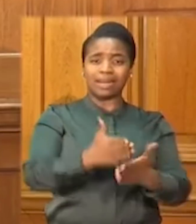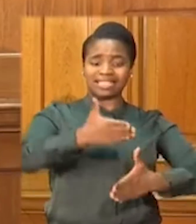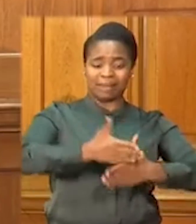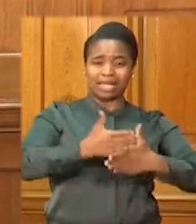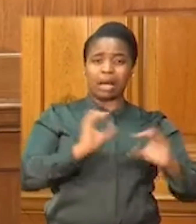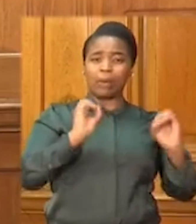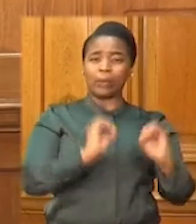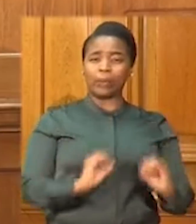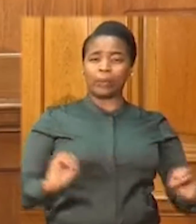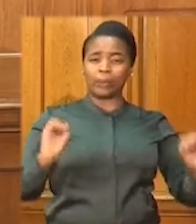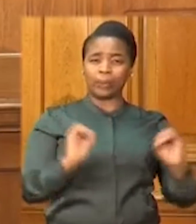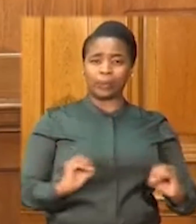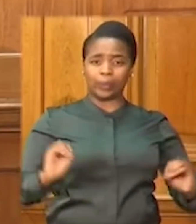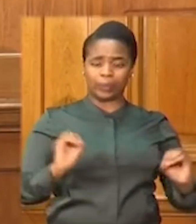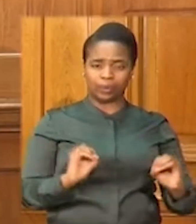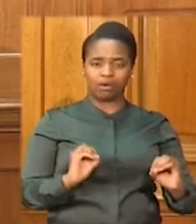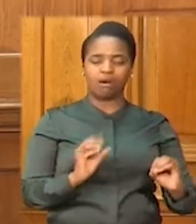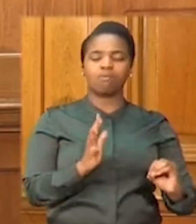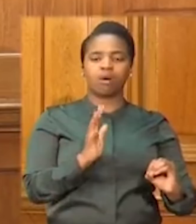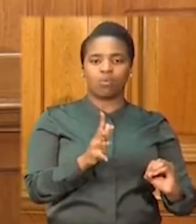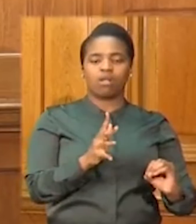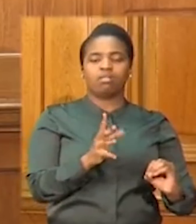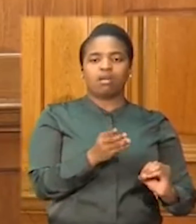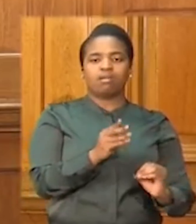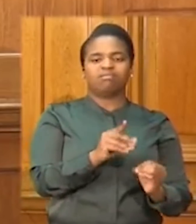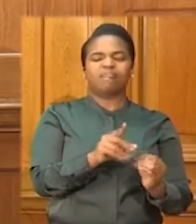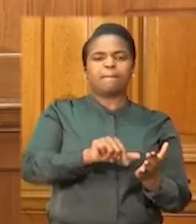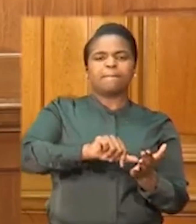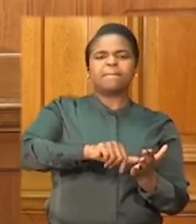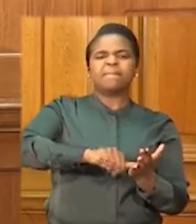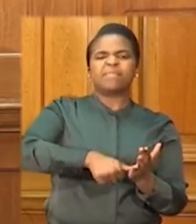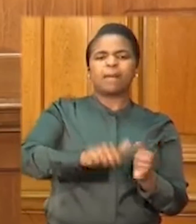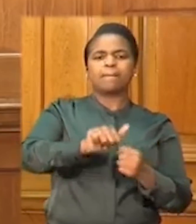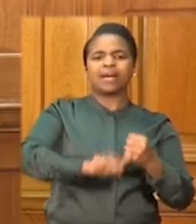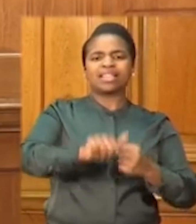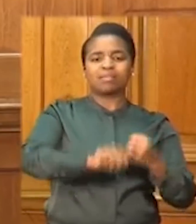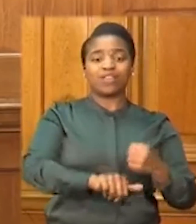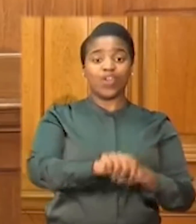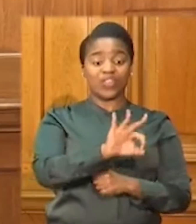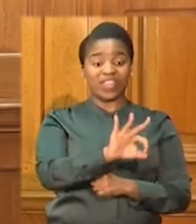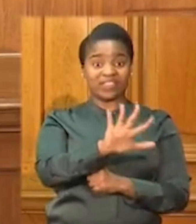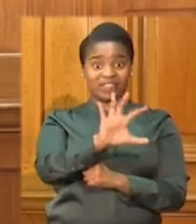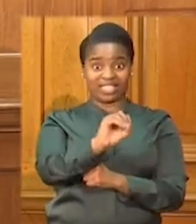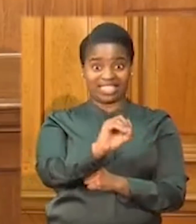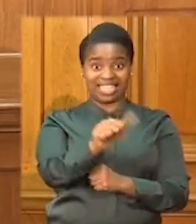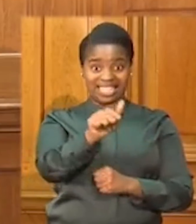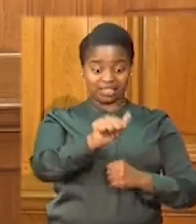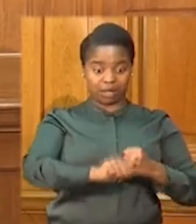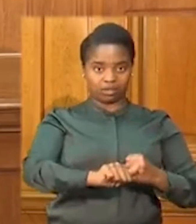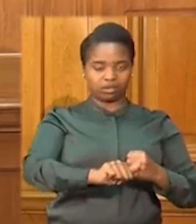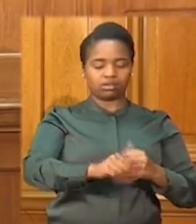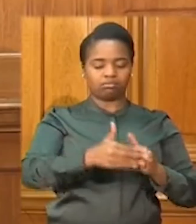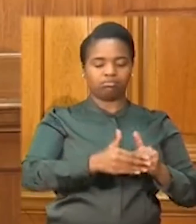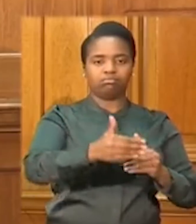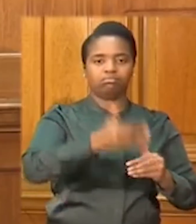of an amount of 350 rand a month for the next six months will be paid to individuals